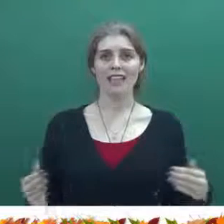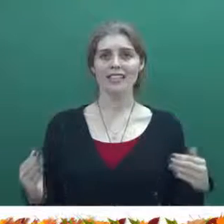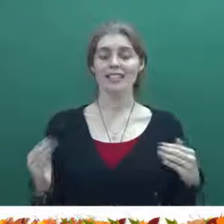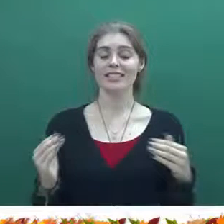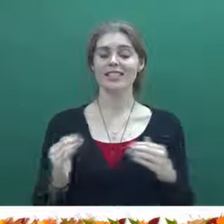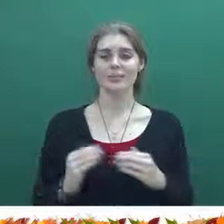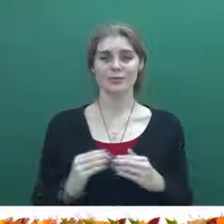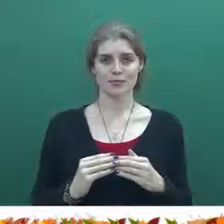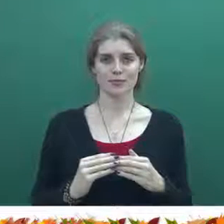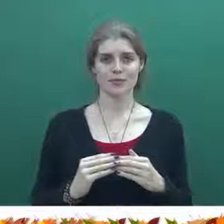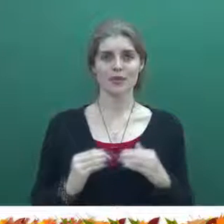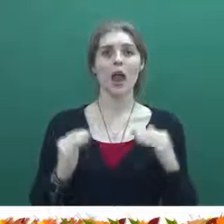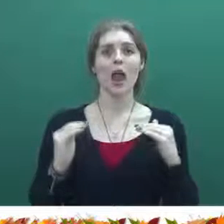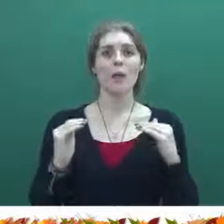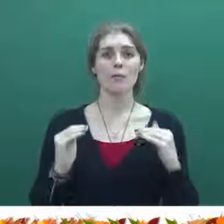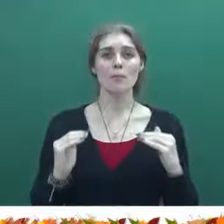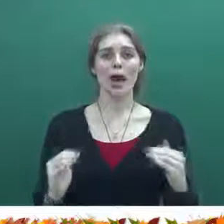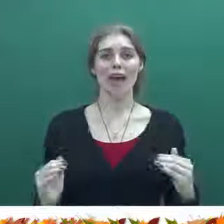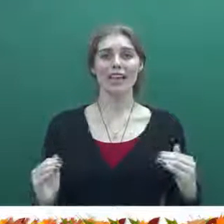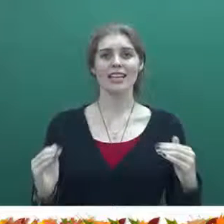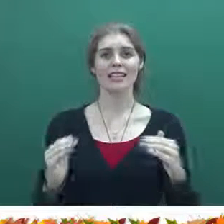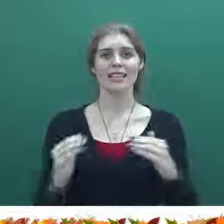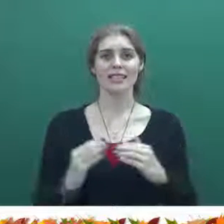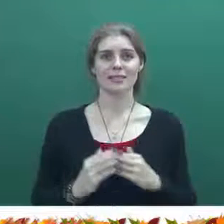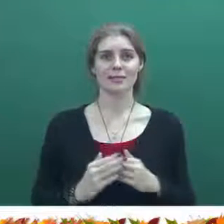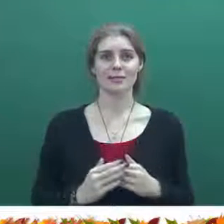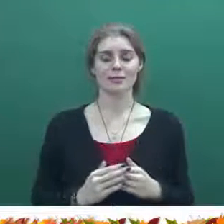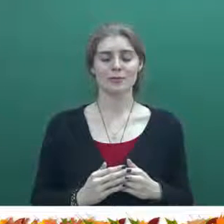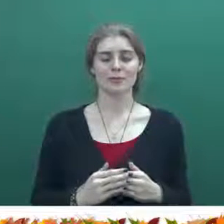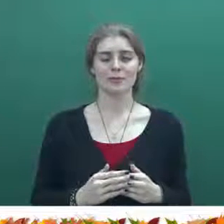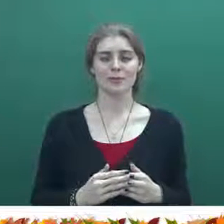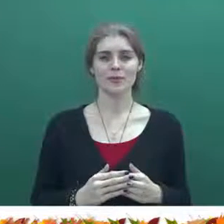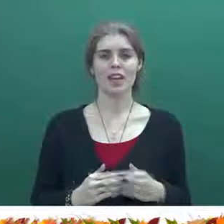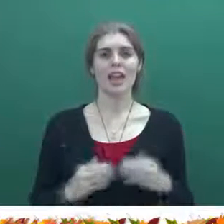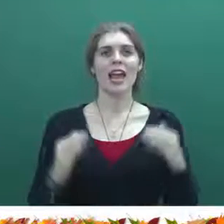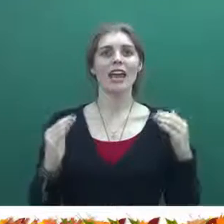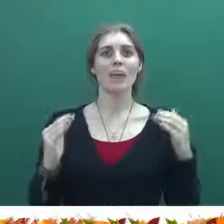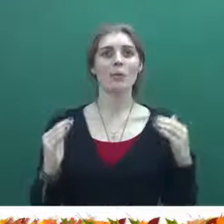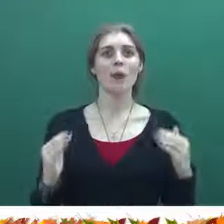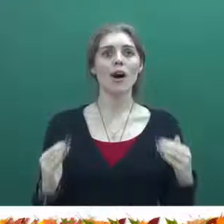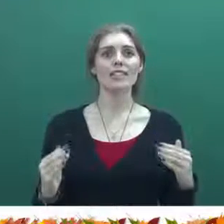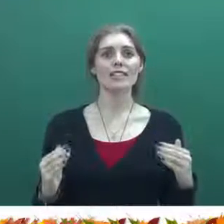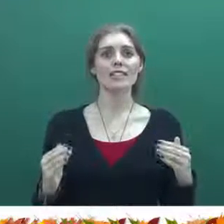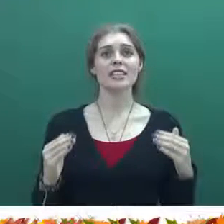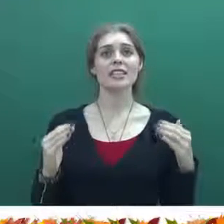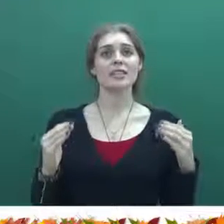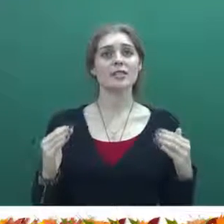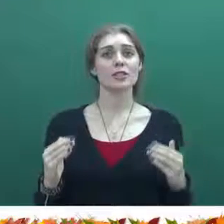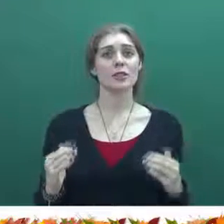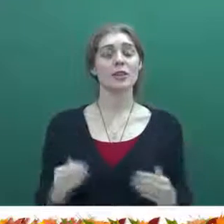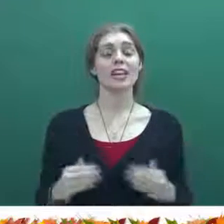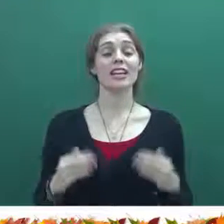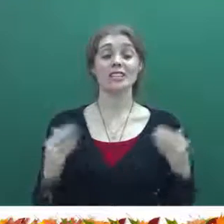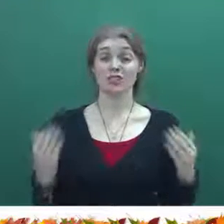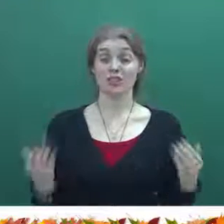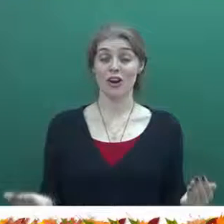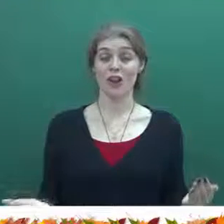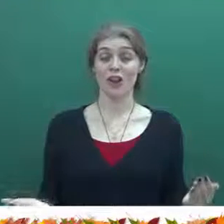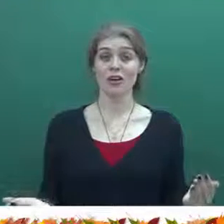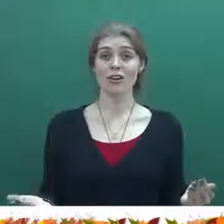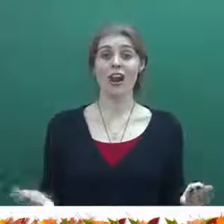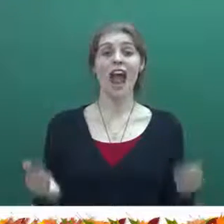pilot, pilot. He wants to be